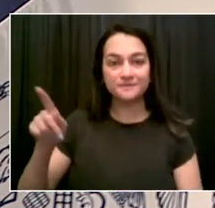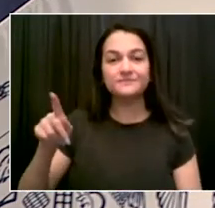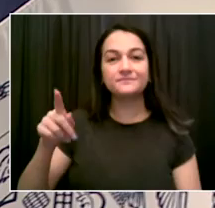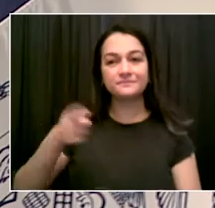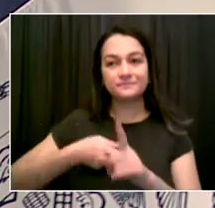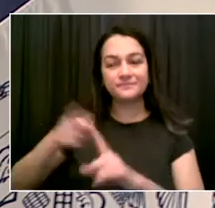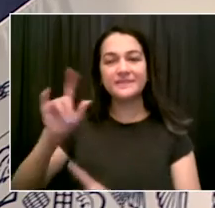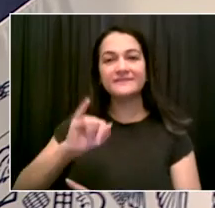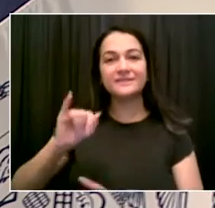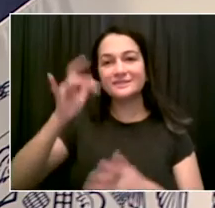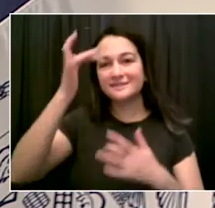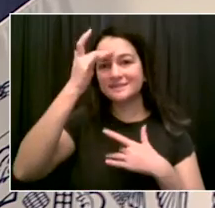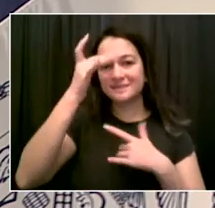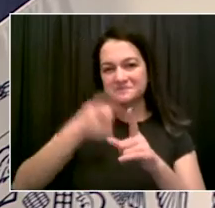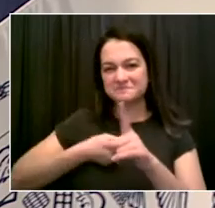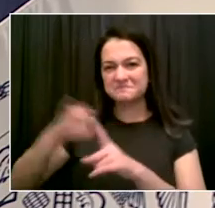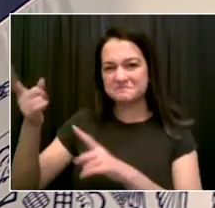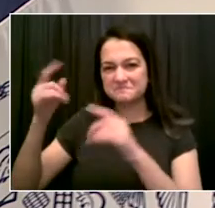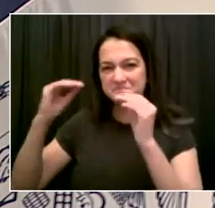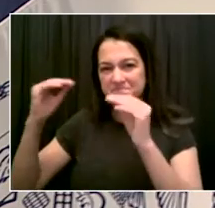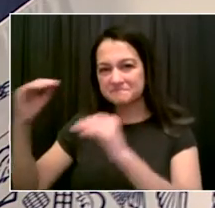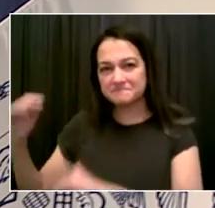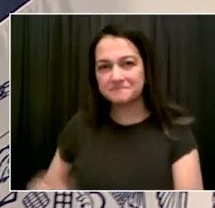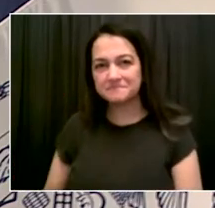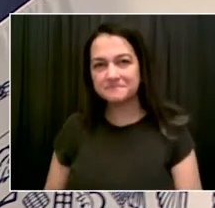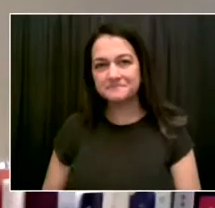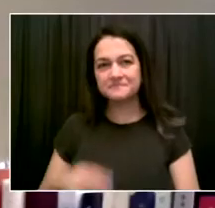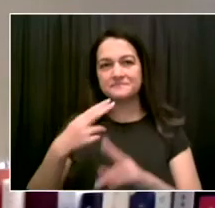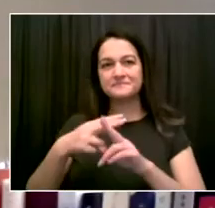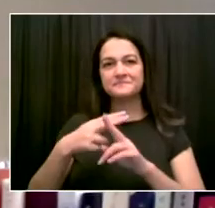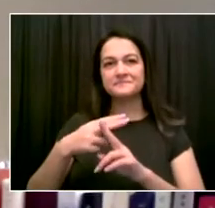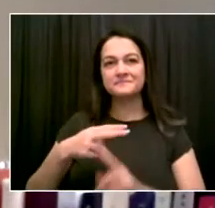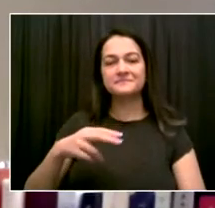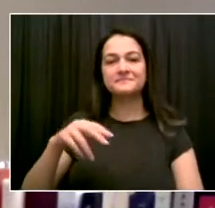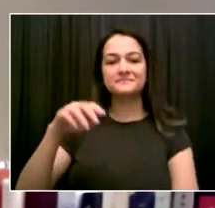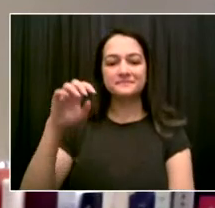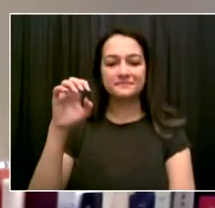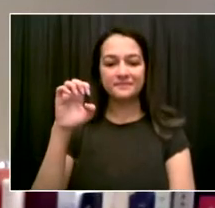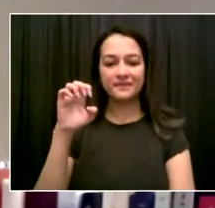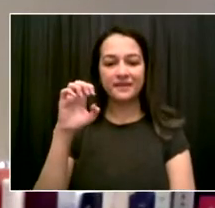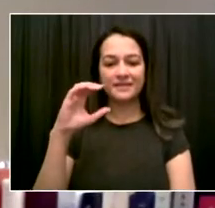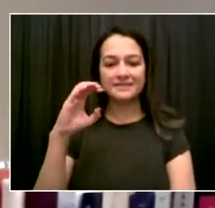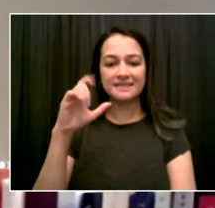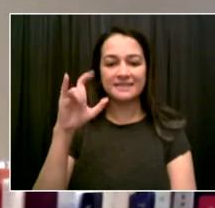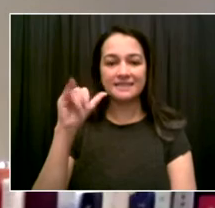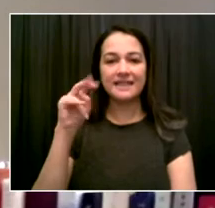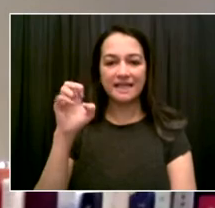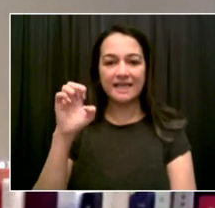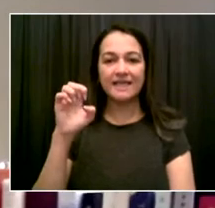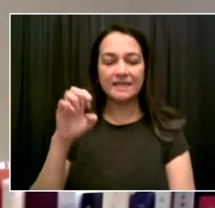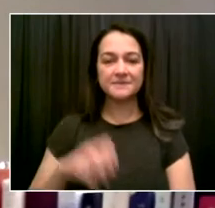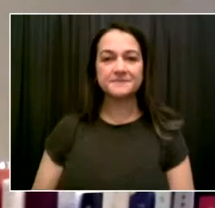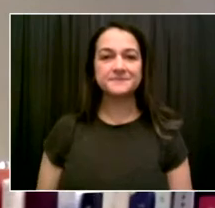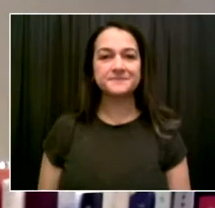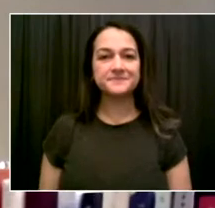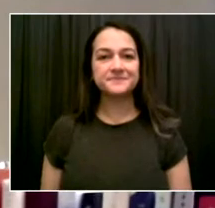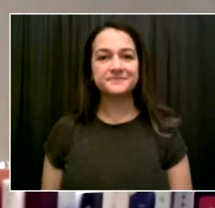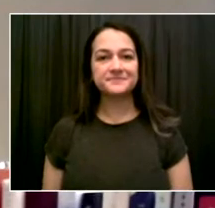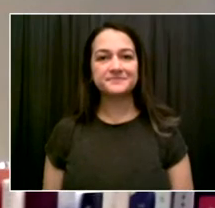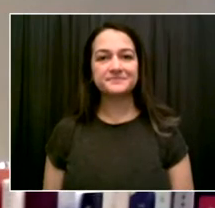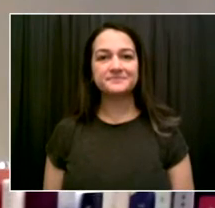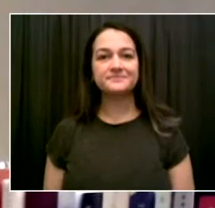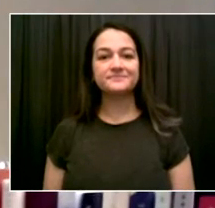Thank you very much, Mr. Mayor. And thank you, everybody, for being here today. As Andy said, the Delta variant